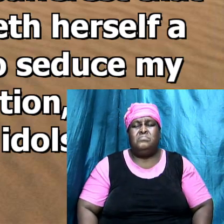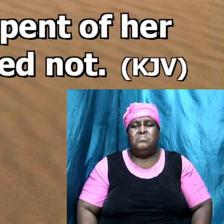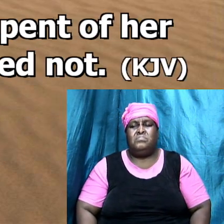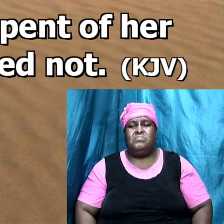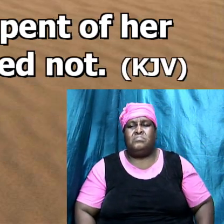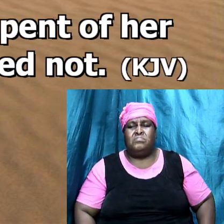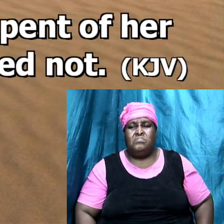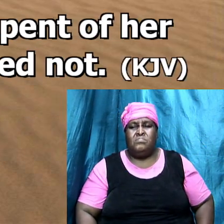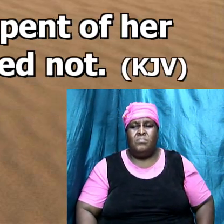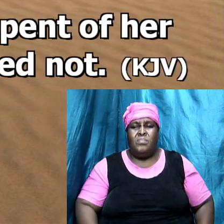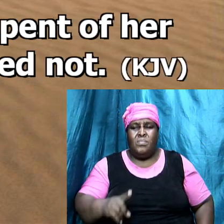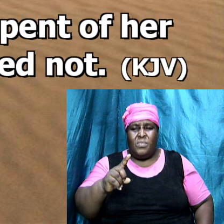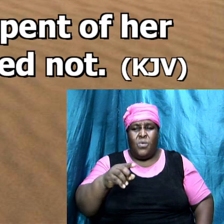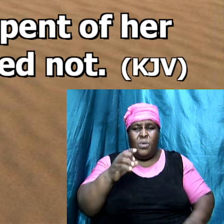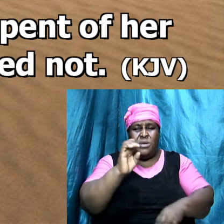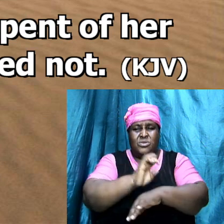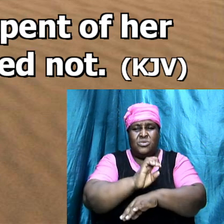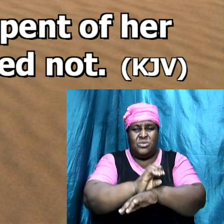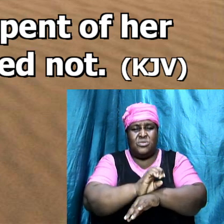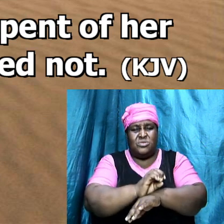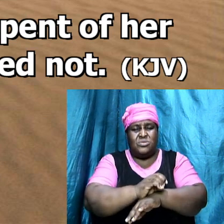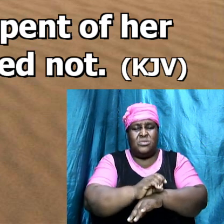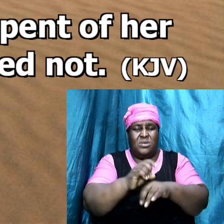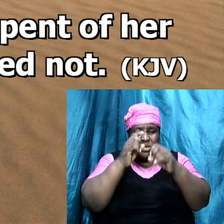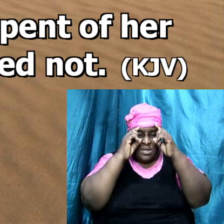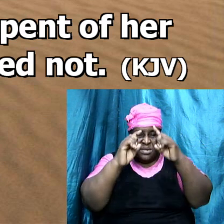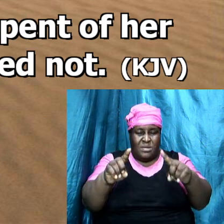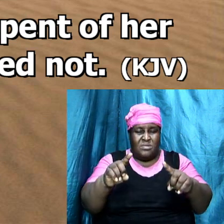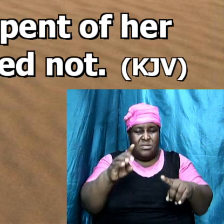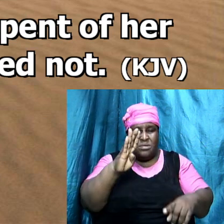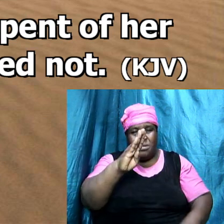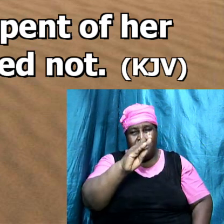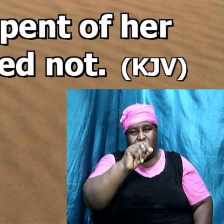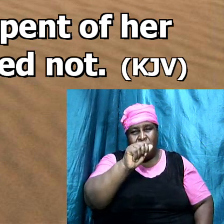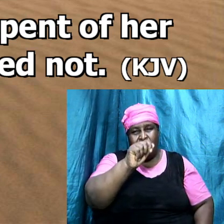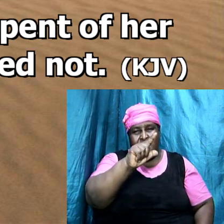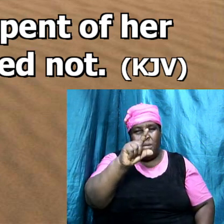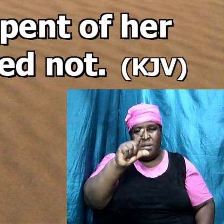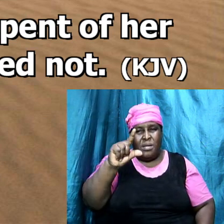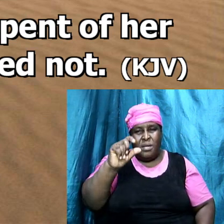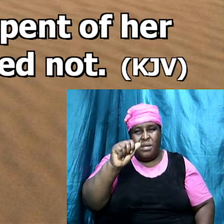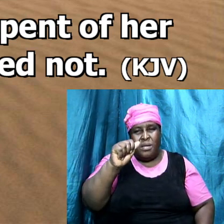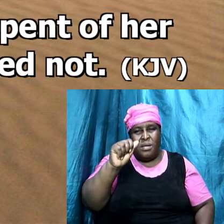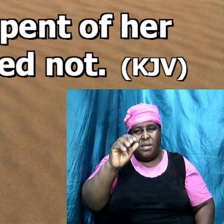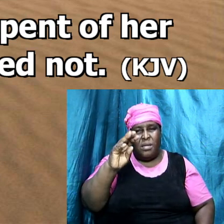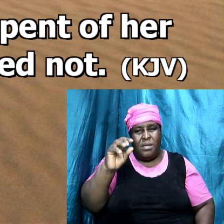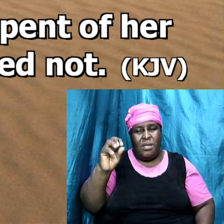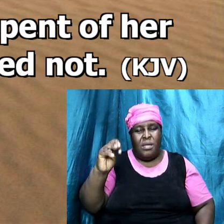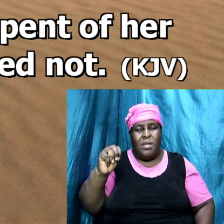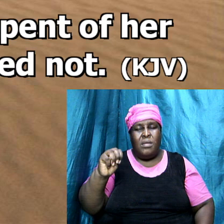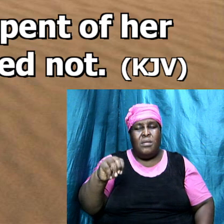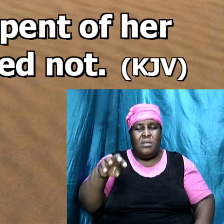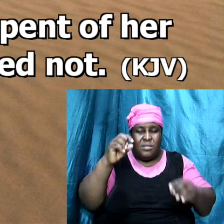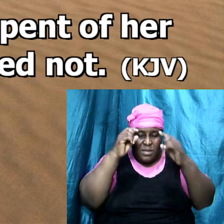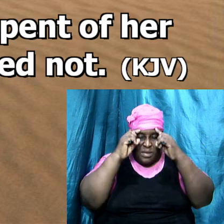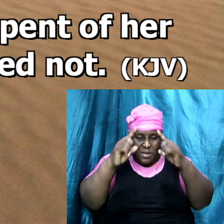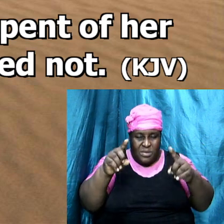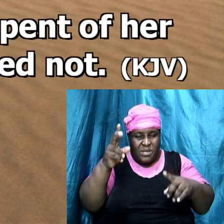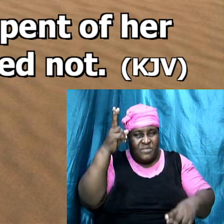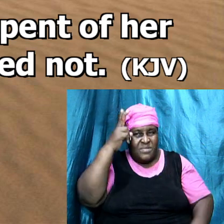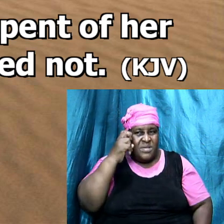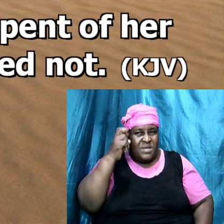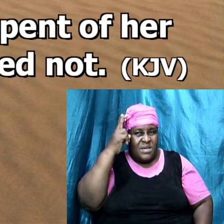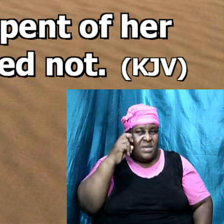talk to one church that has the doctrine of Balaam and the doctrine of the Nicolaitans and the doctrines are